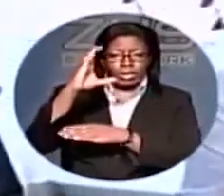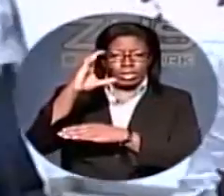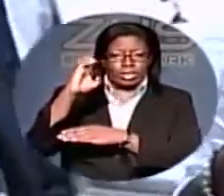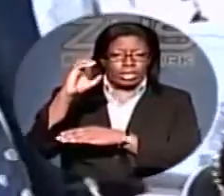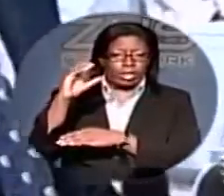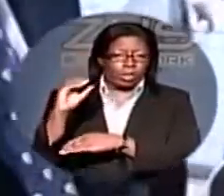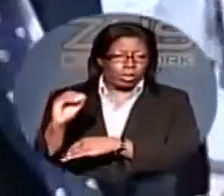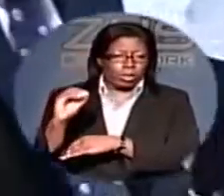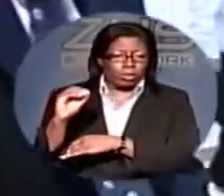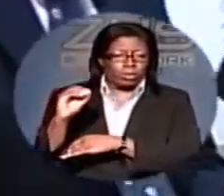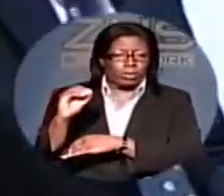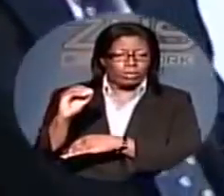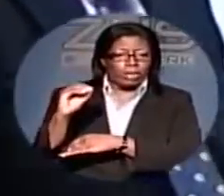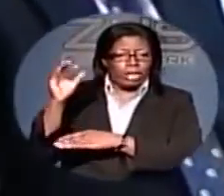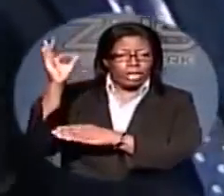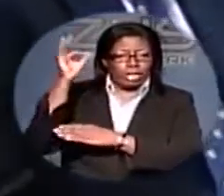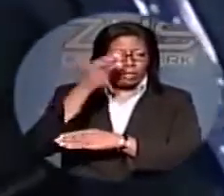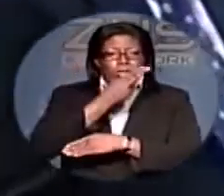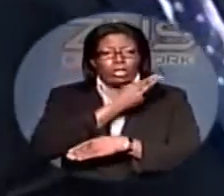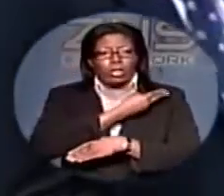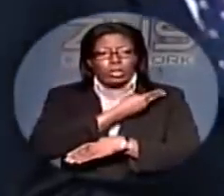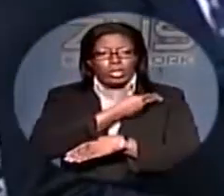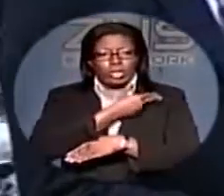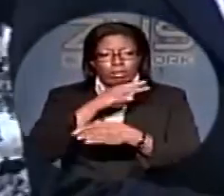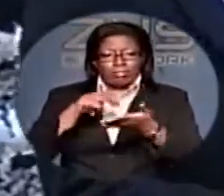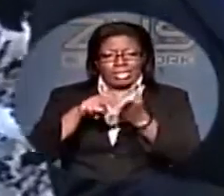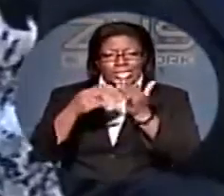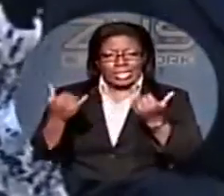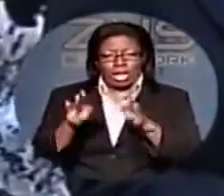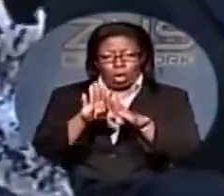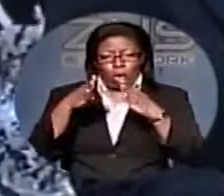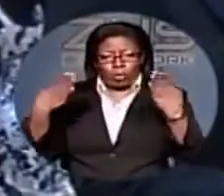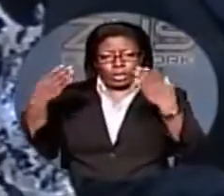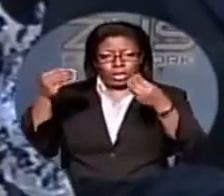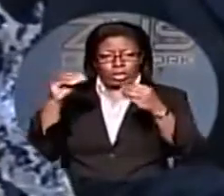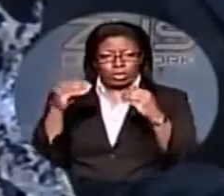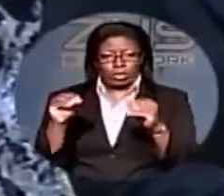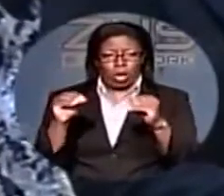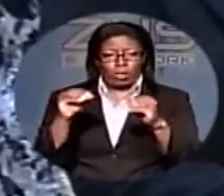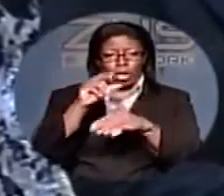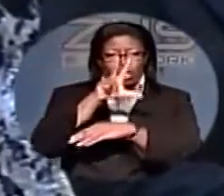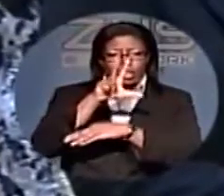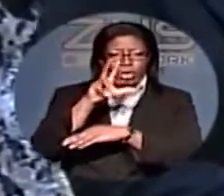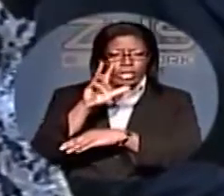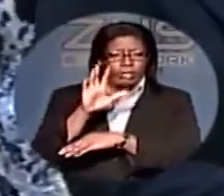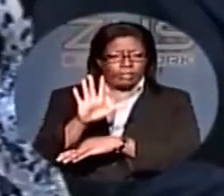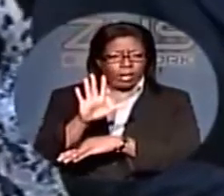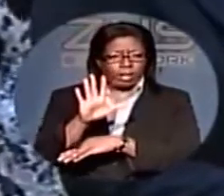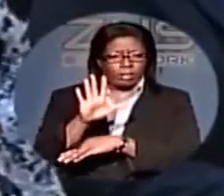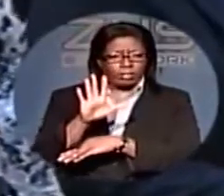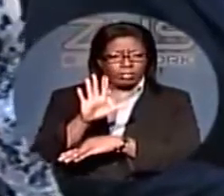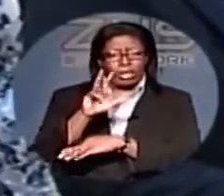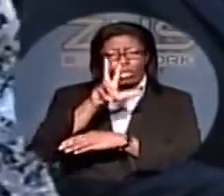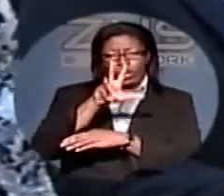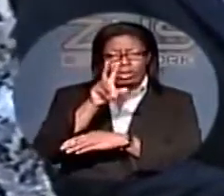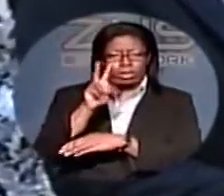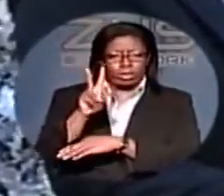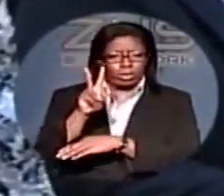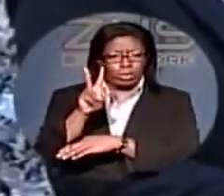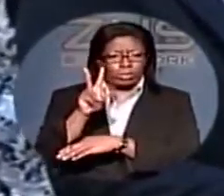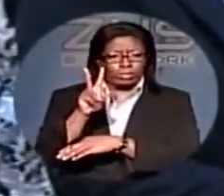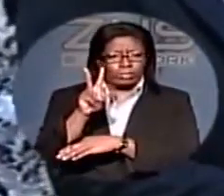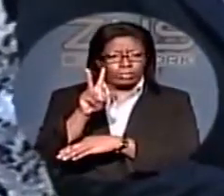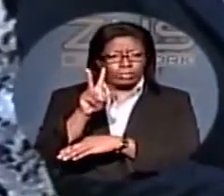BTC, Jeff Houston. And Ms. D. Houston, this now means, with opening of this store, 35, 32 down, 3 down,